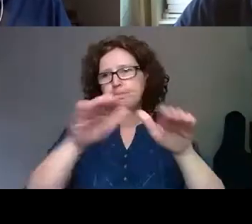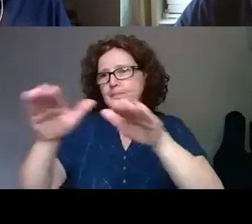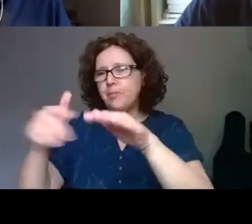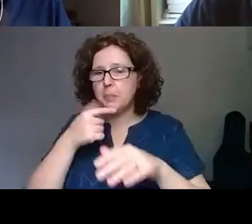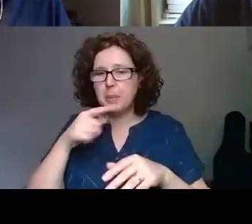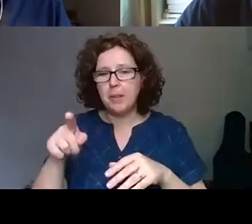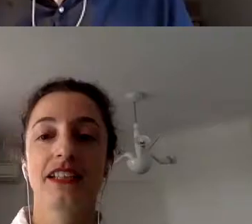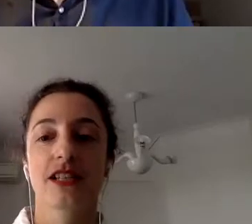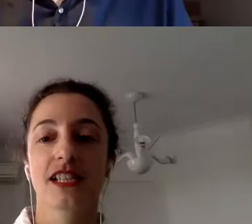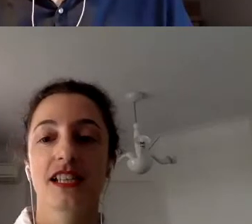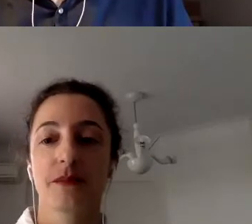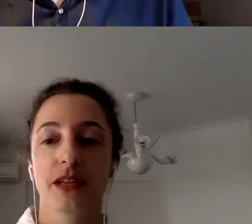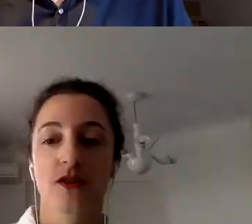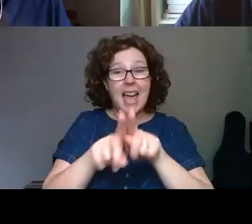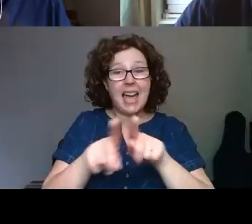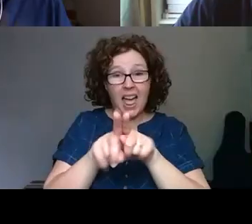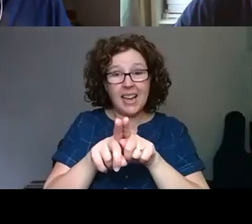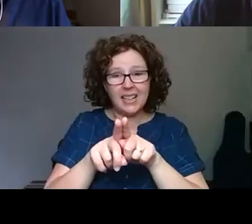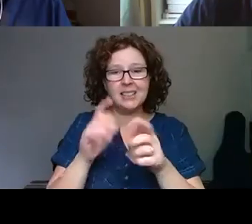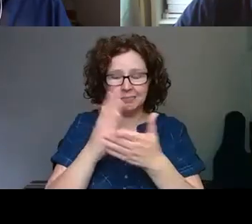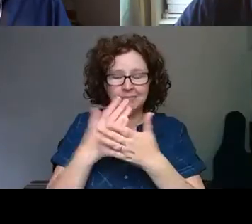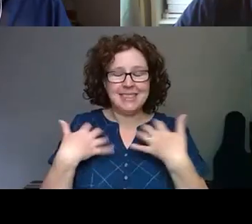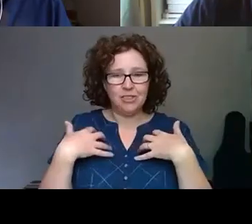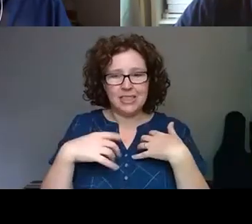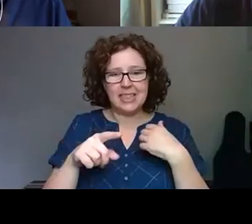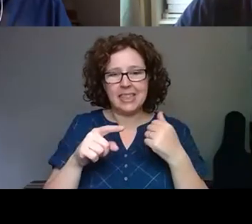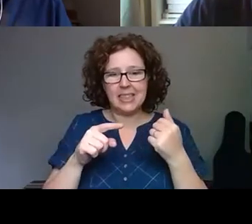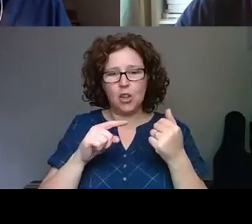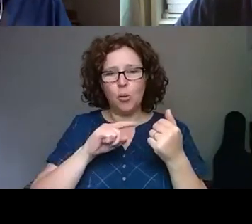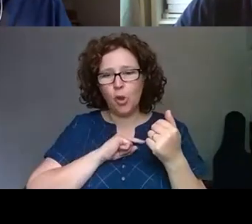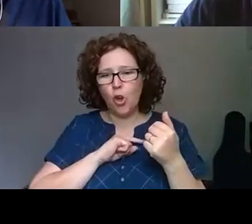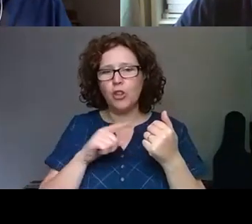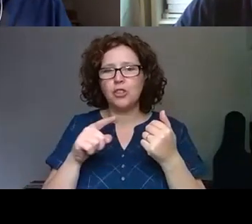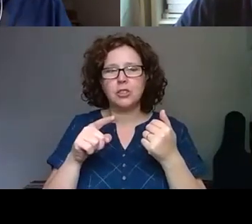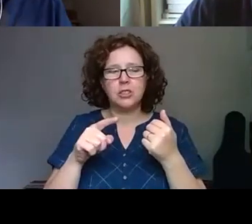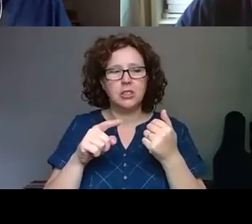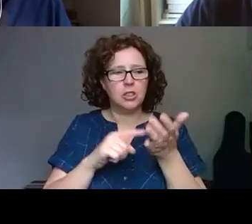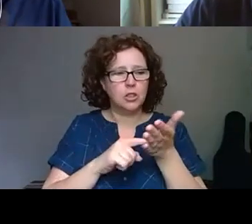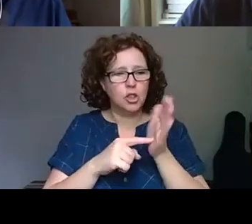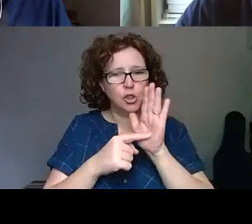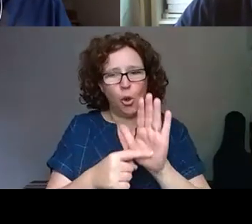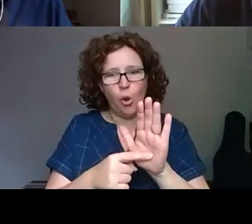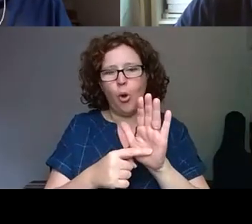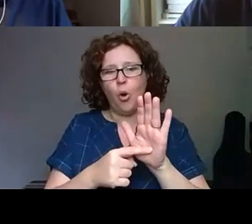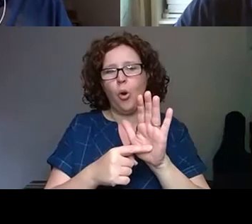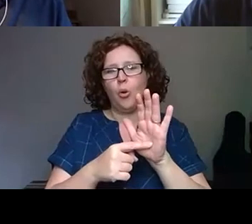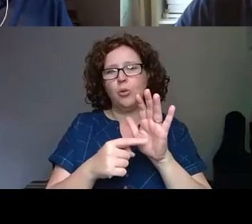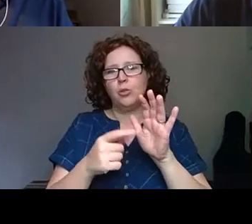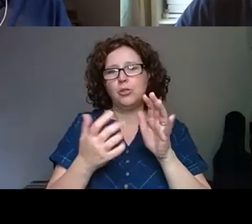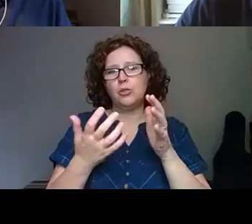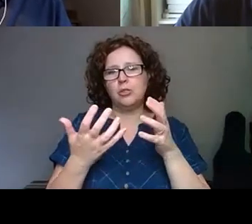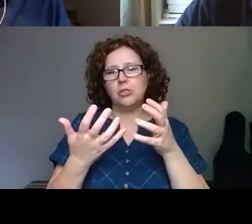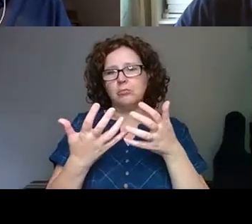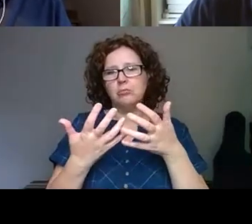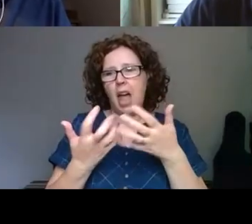likelike is really interesting because it kind of shows how we don't need to kind of recreate